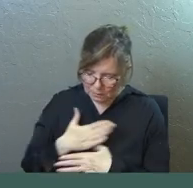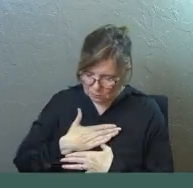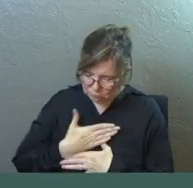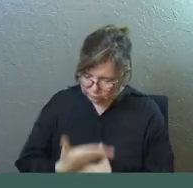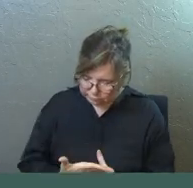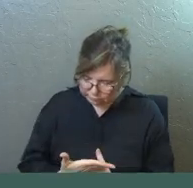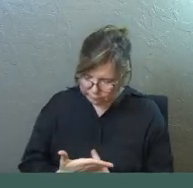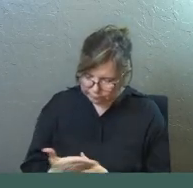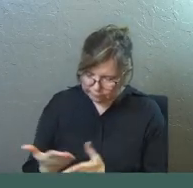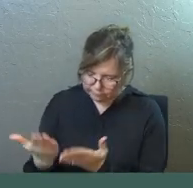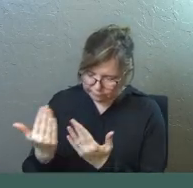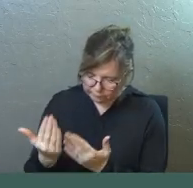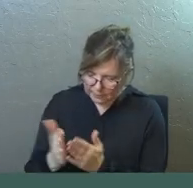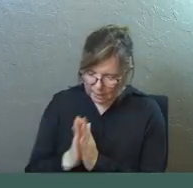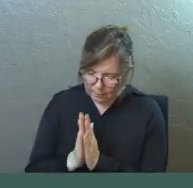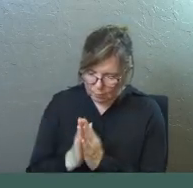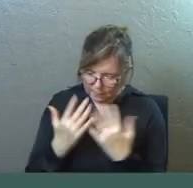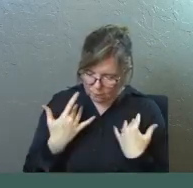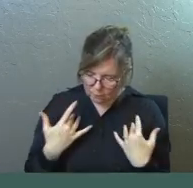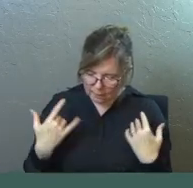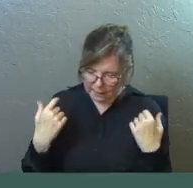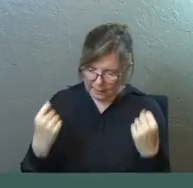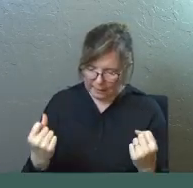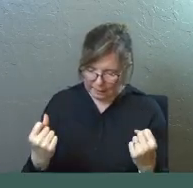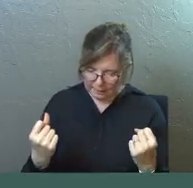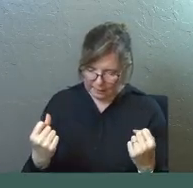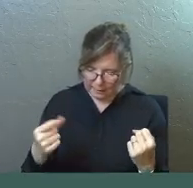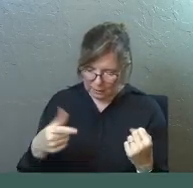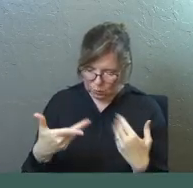And Lord, I pray for healing all across this room.